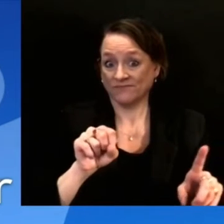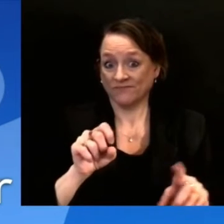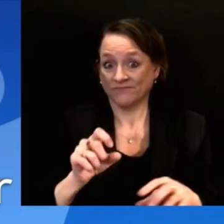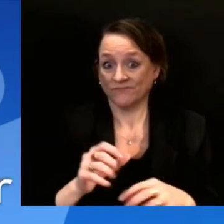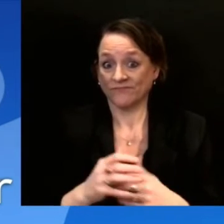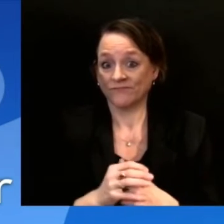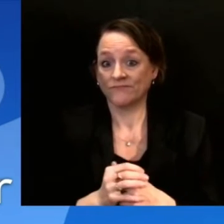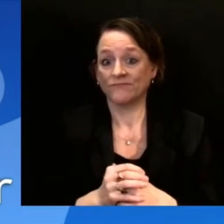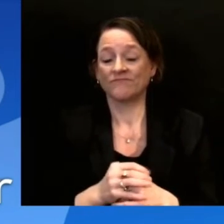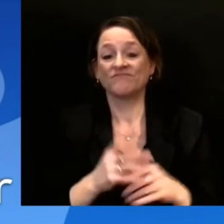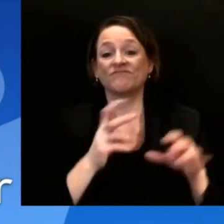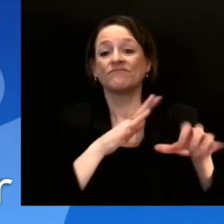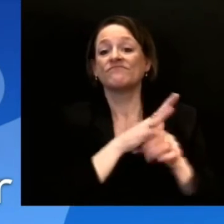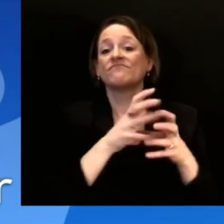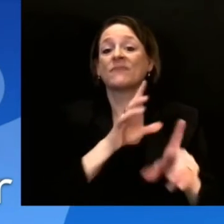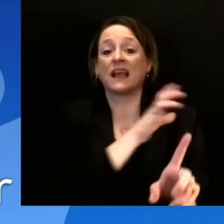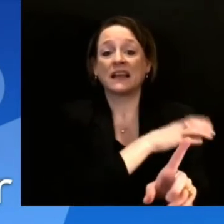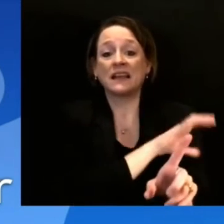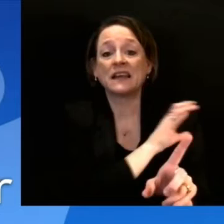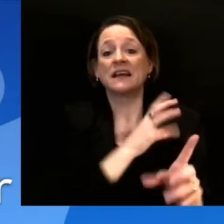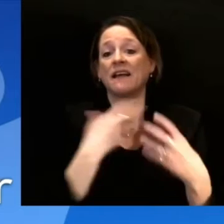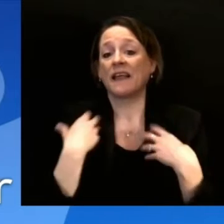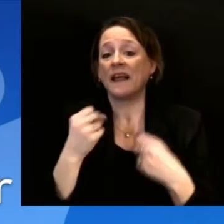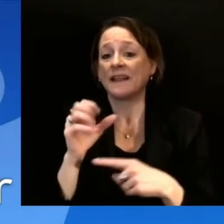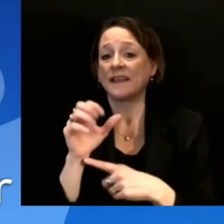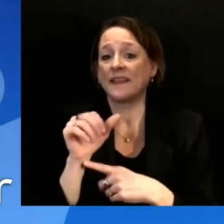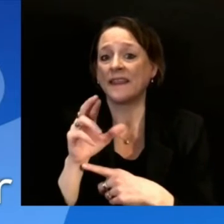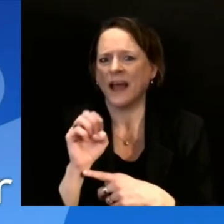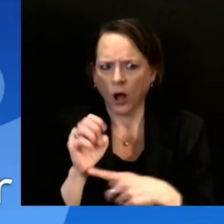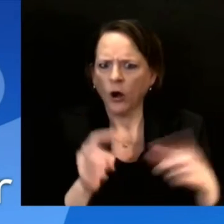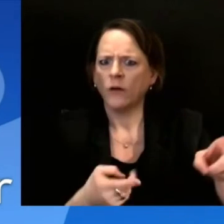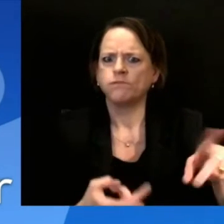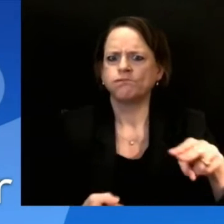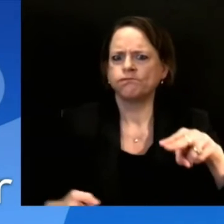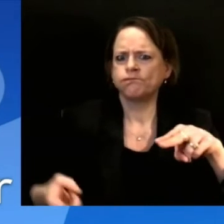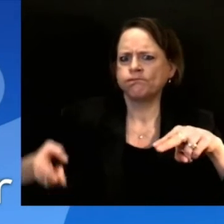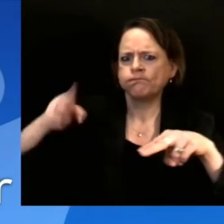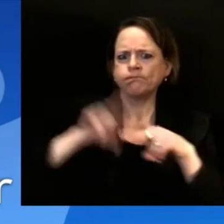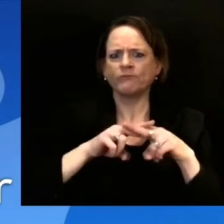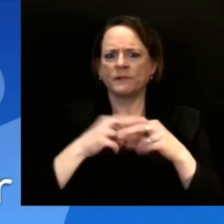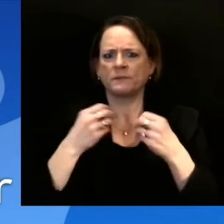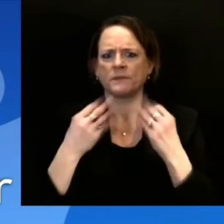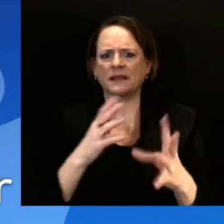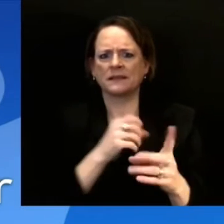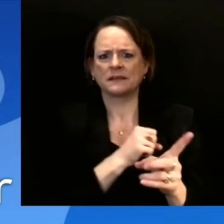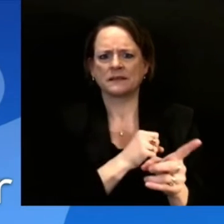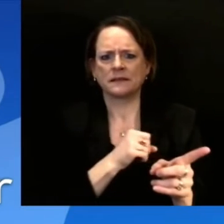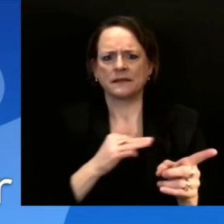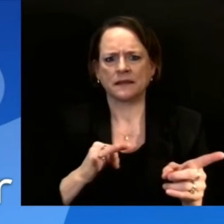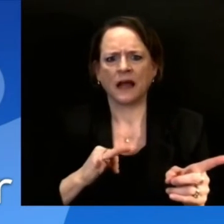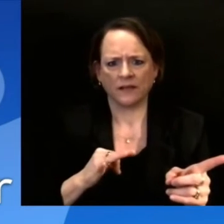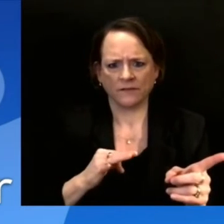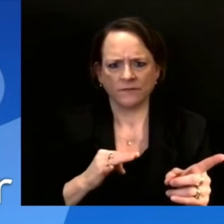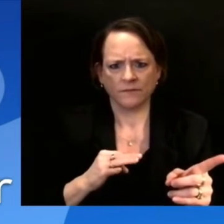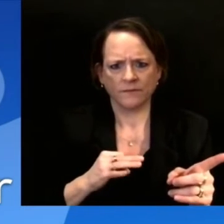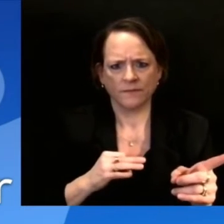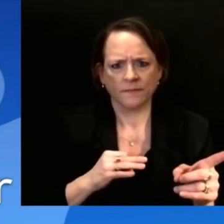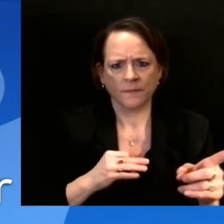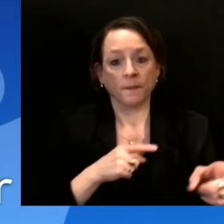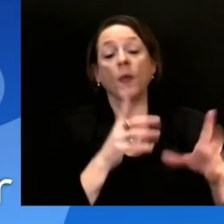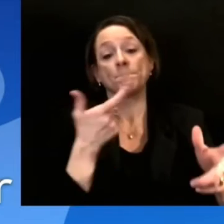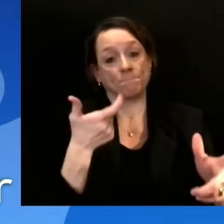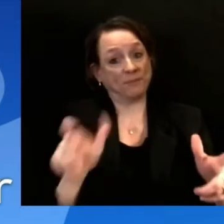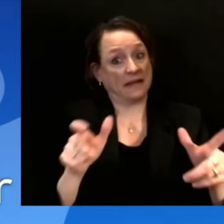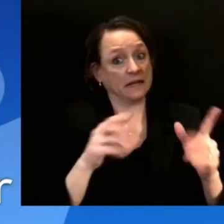population now eligible to be vaccinated. But for rural healthcare systems, that's not always an option. So is there anything the state is doing to help these smaller